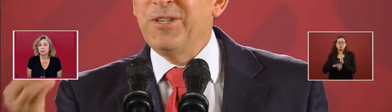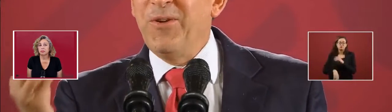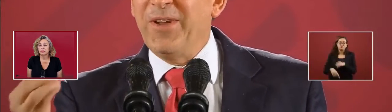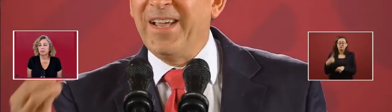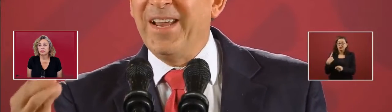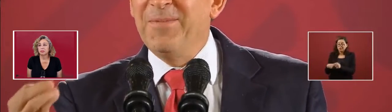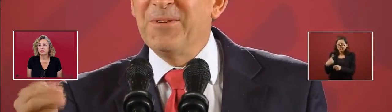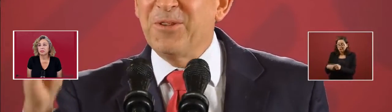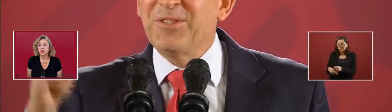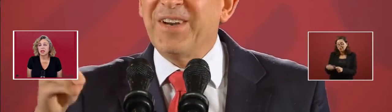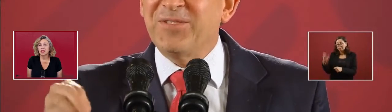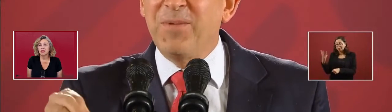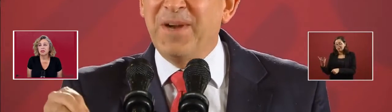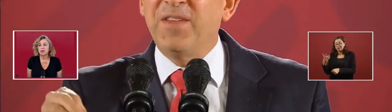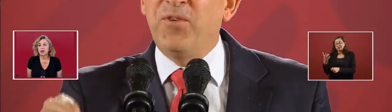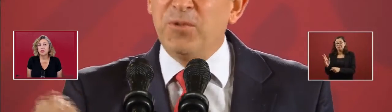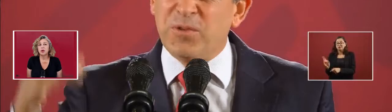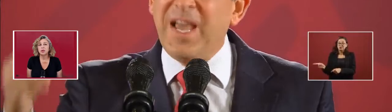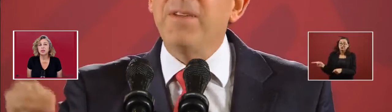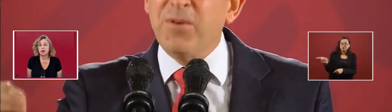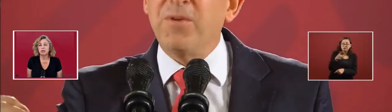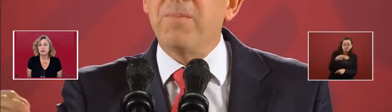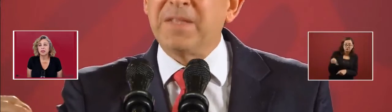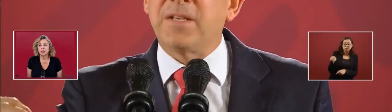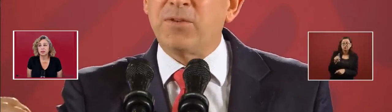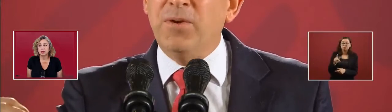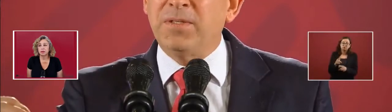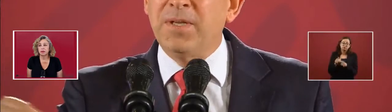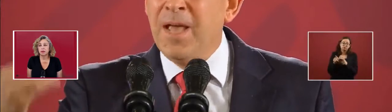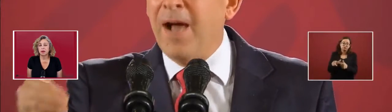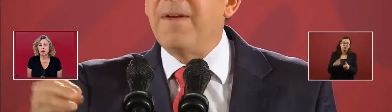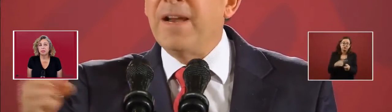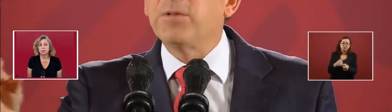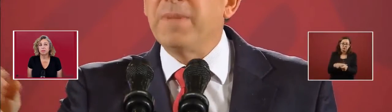So they want to resolve it.